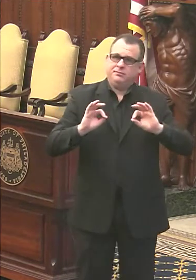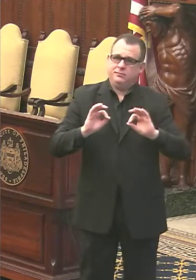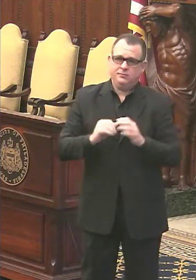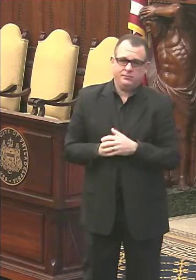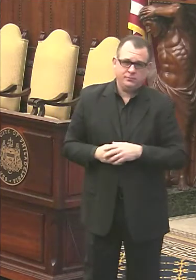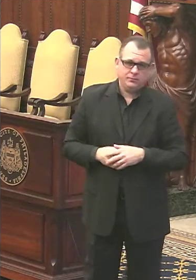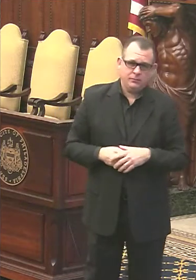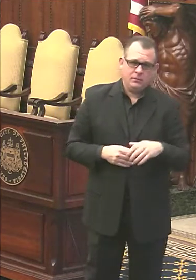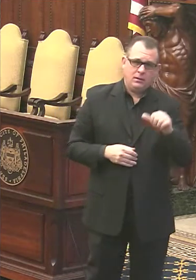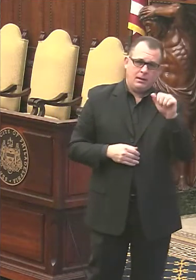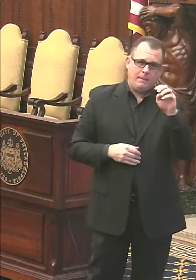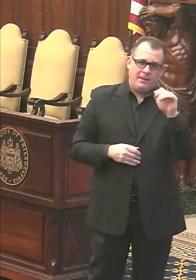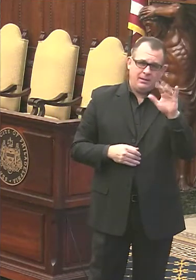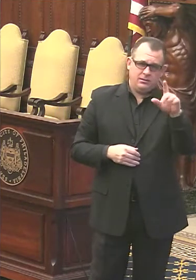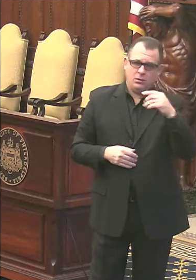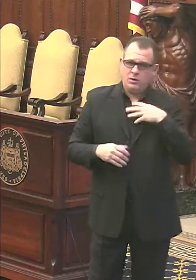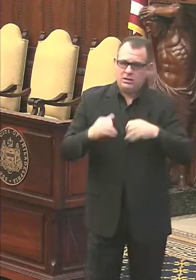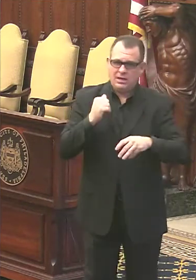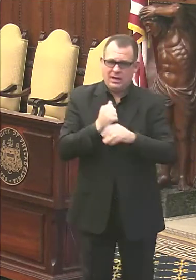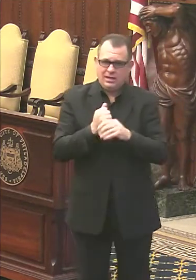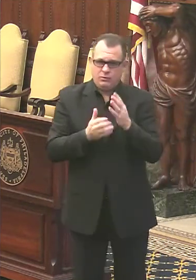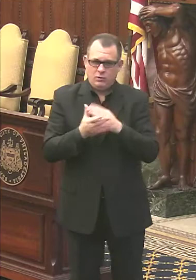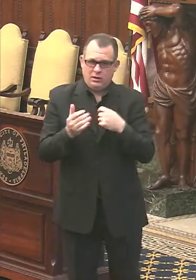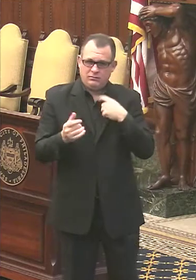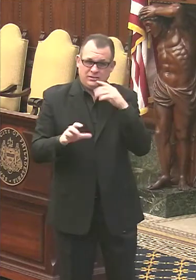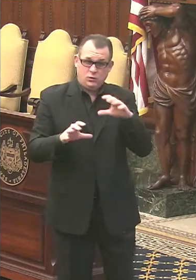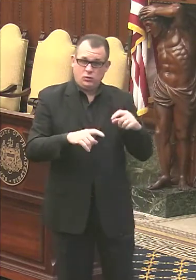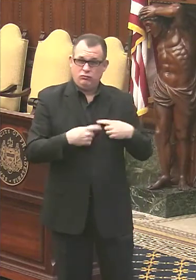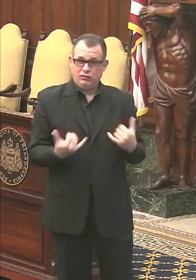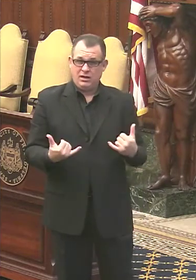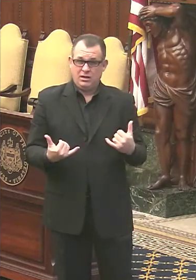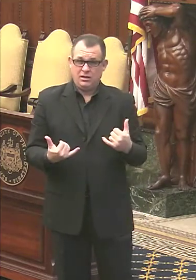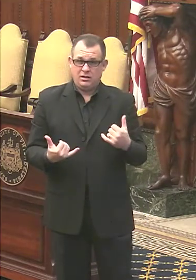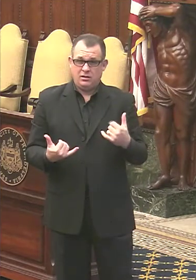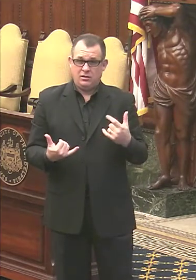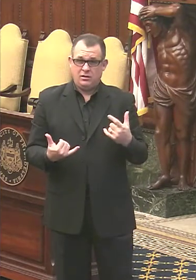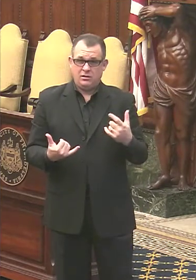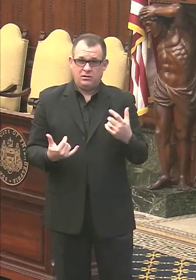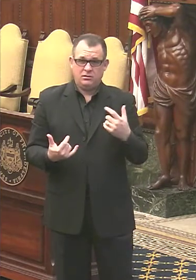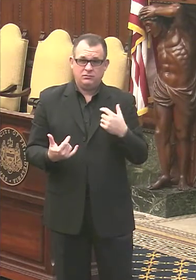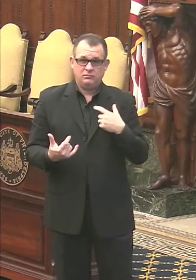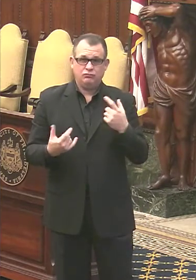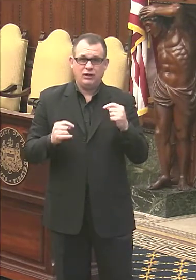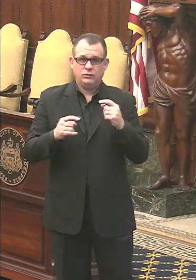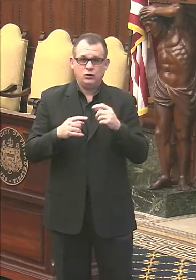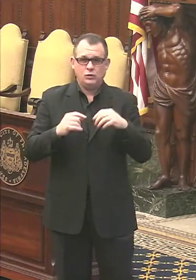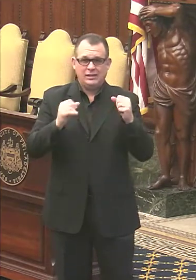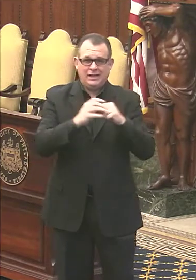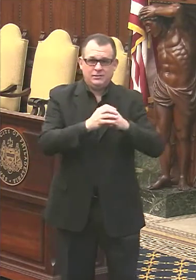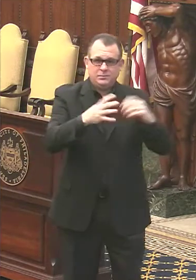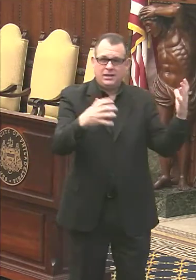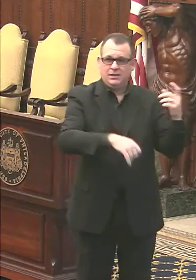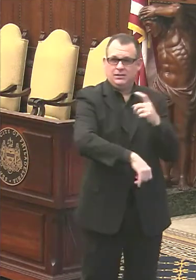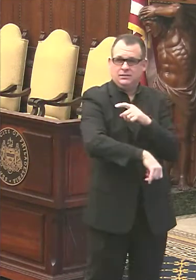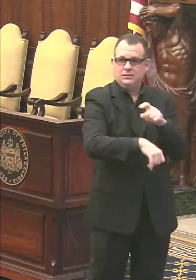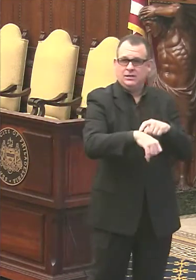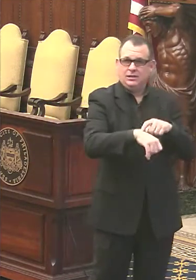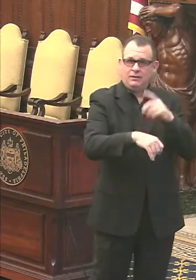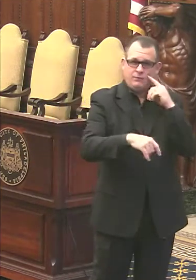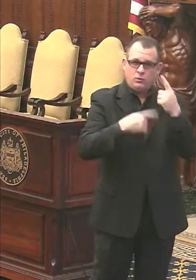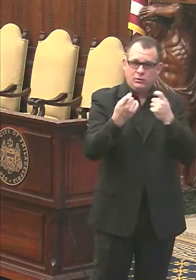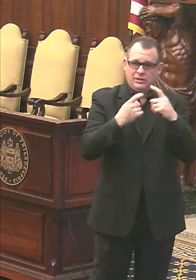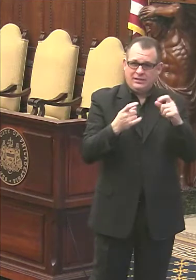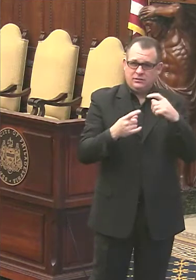Manny, I just wanted to add part of what we're doing also is expanding the amount of time that you all have for questions because we understand that there is confusion